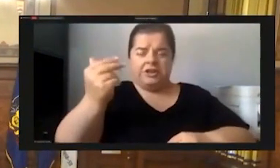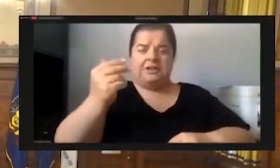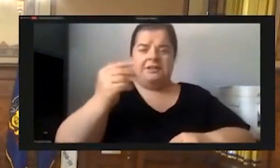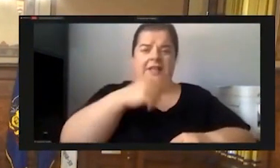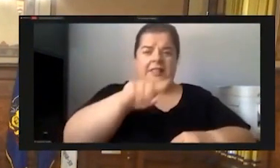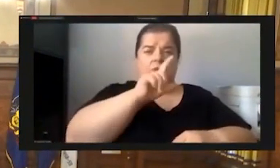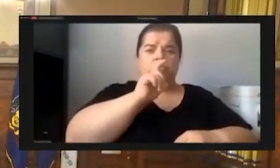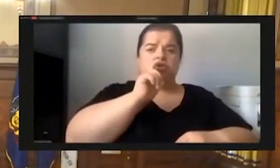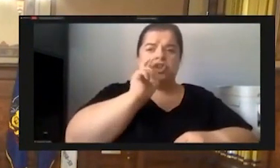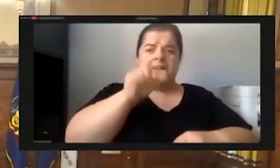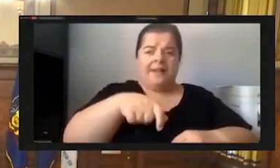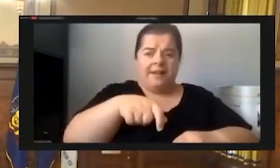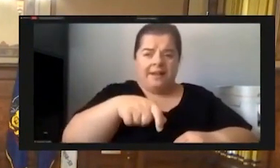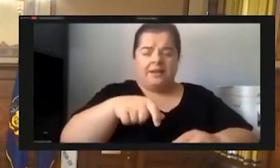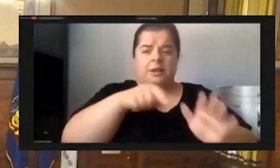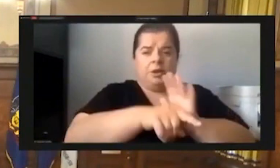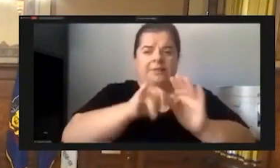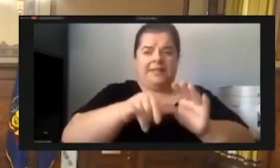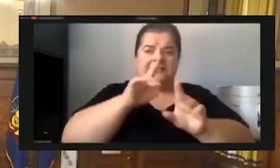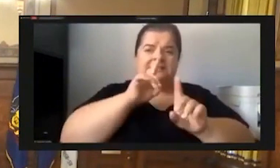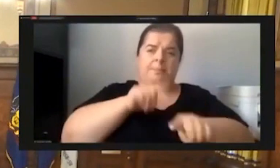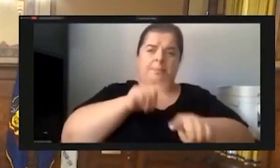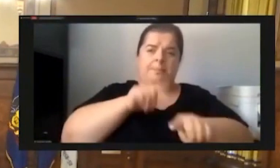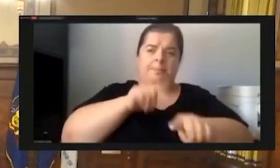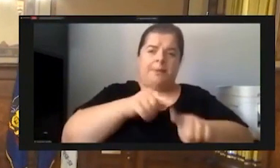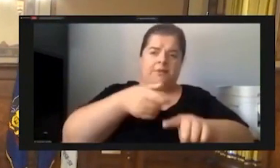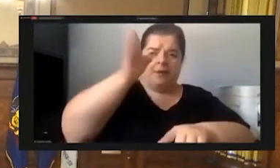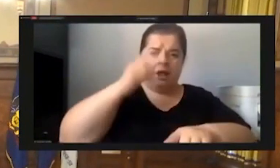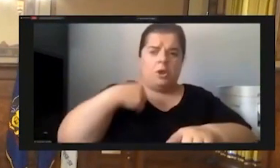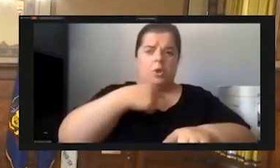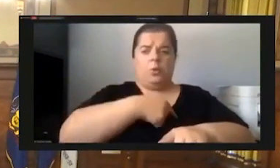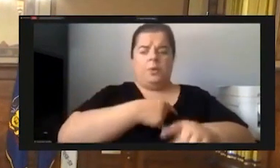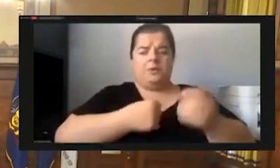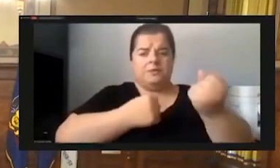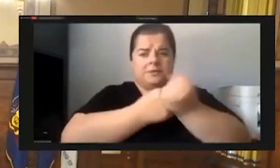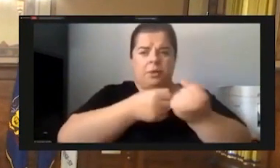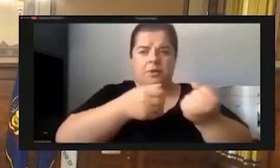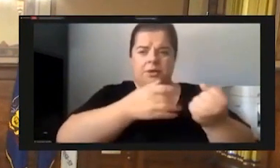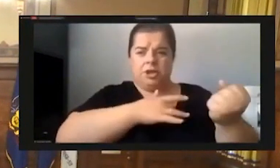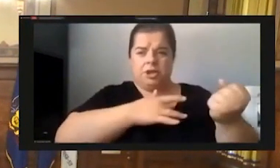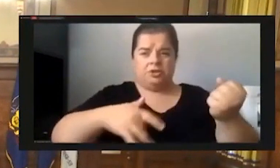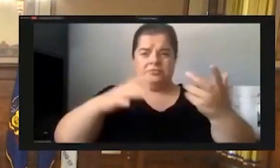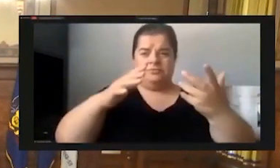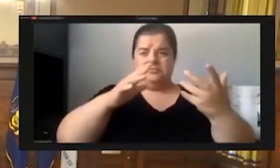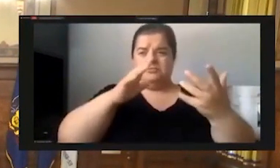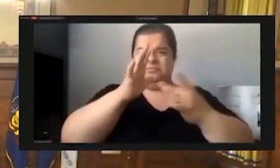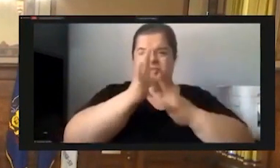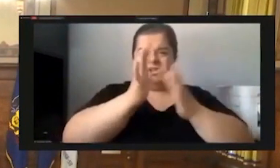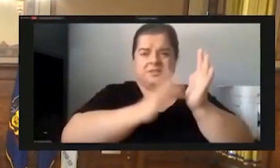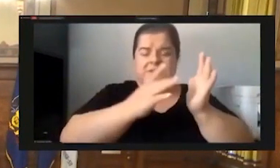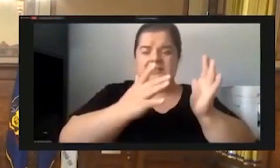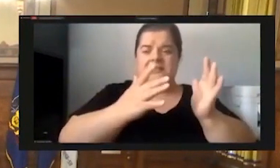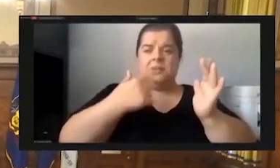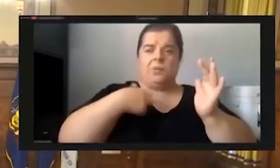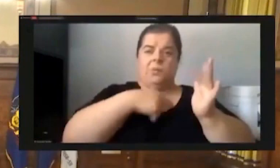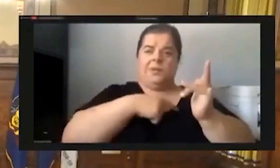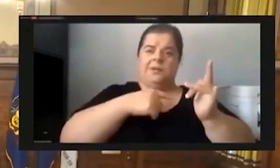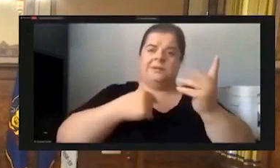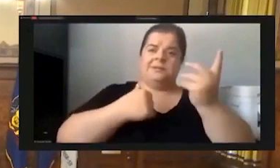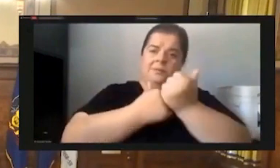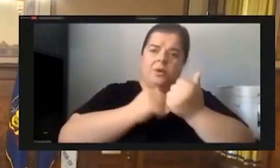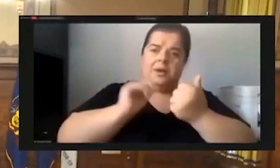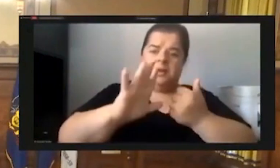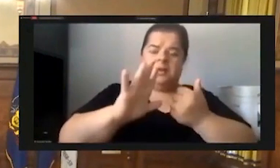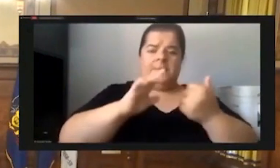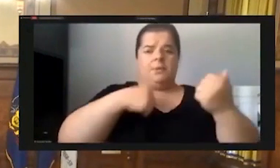Holy God. We who stand in Christ, we stand with Him. We are to deliver those who are being taken